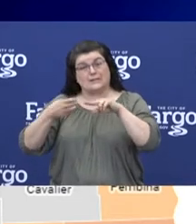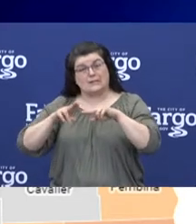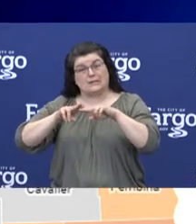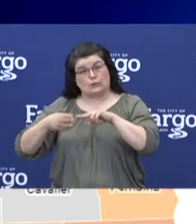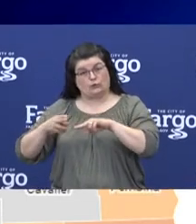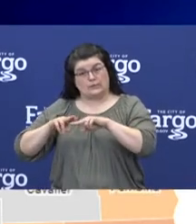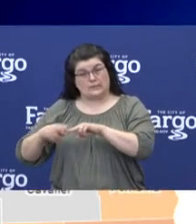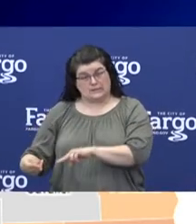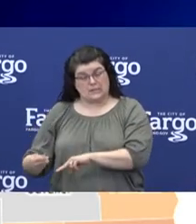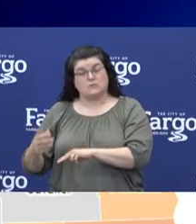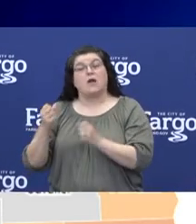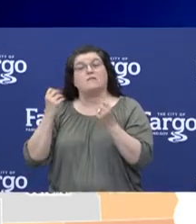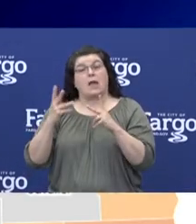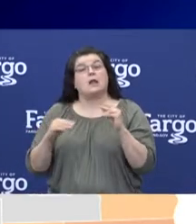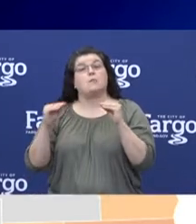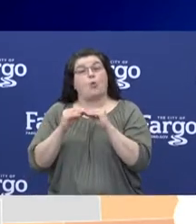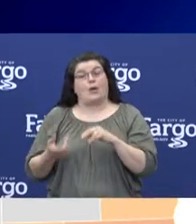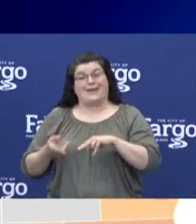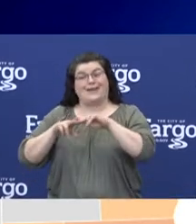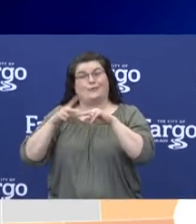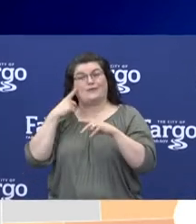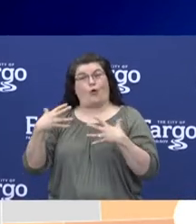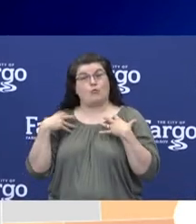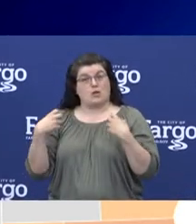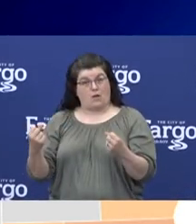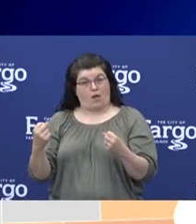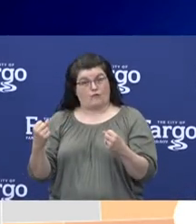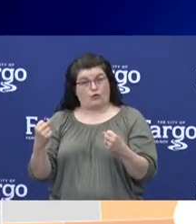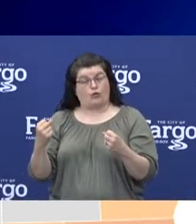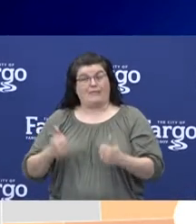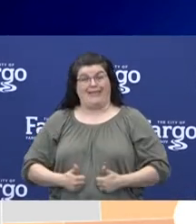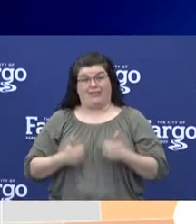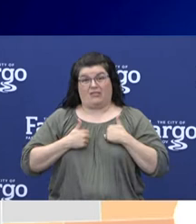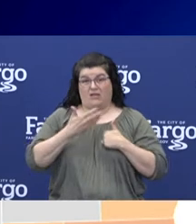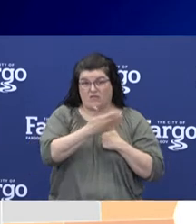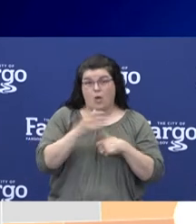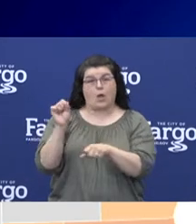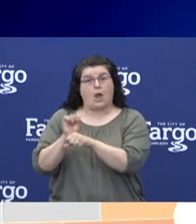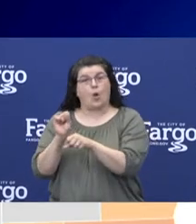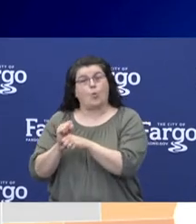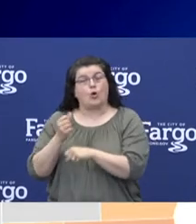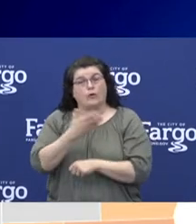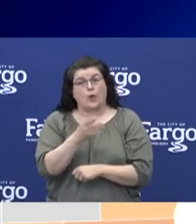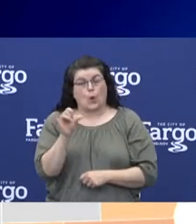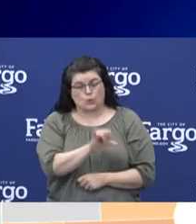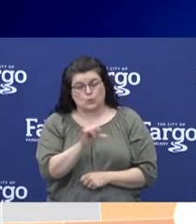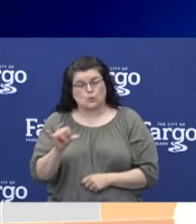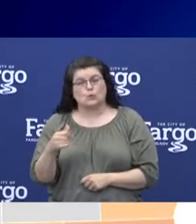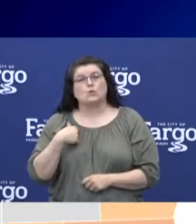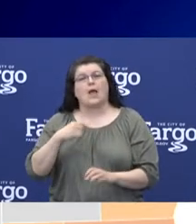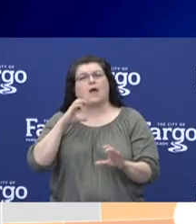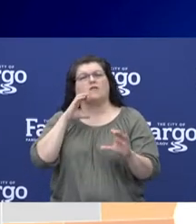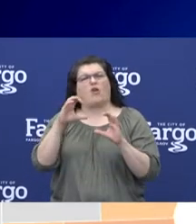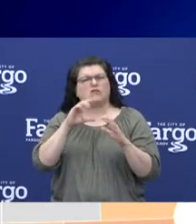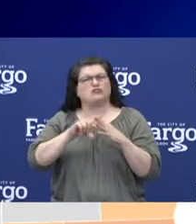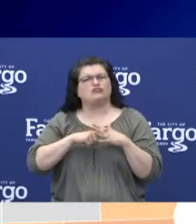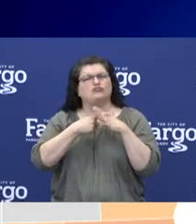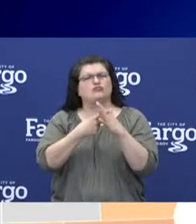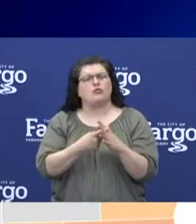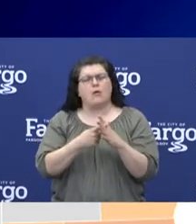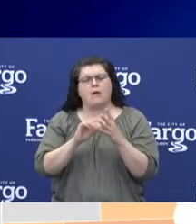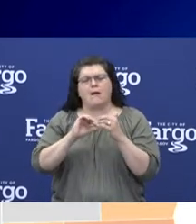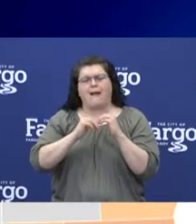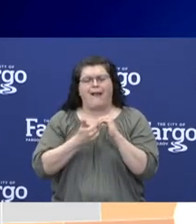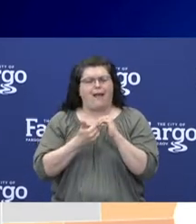increasing numbers of recovered residents and staff. And now even at the start of some conversations about whether how